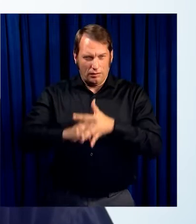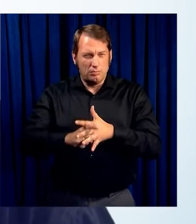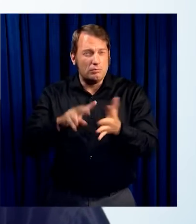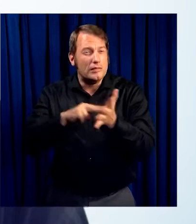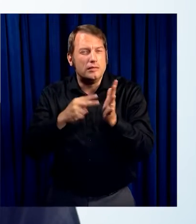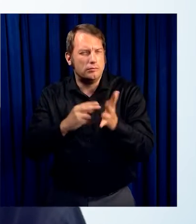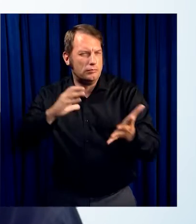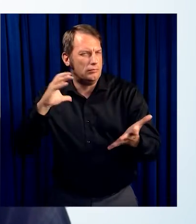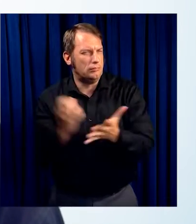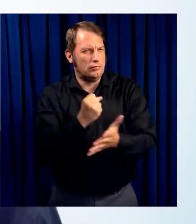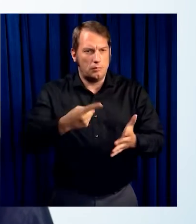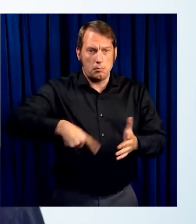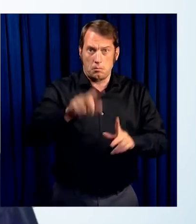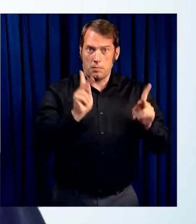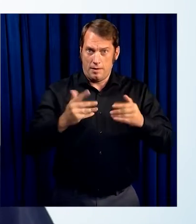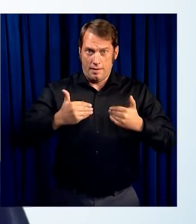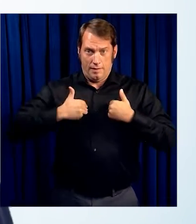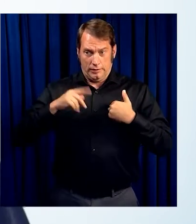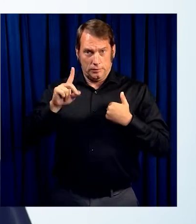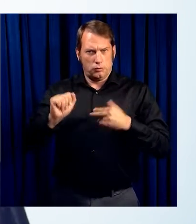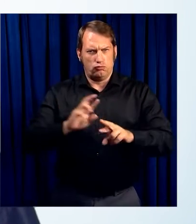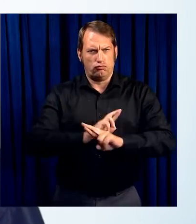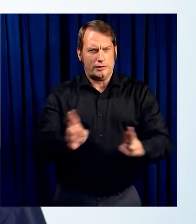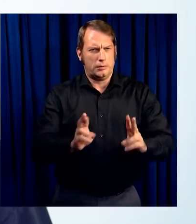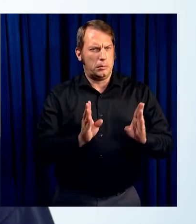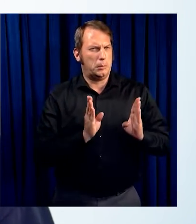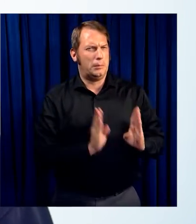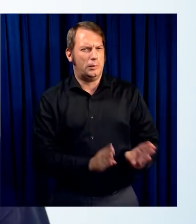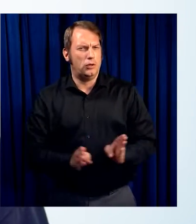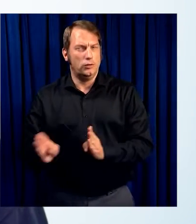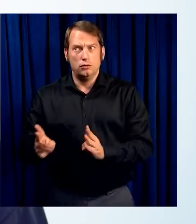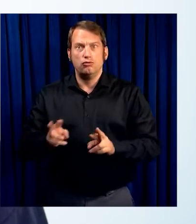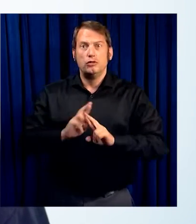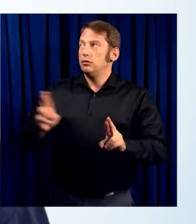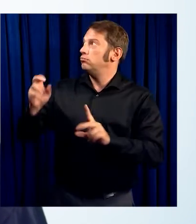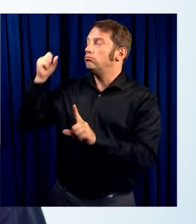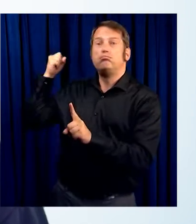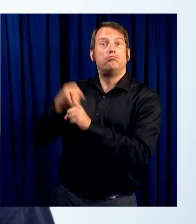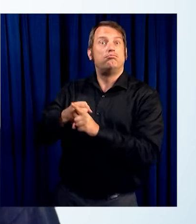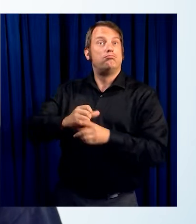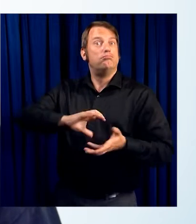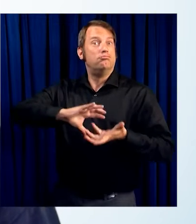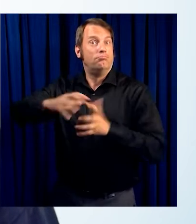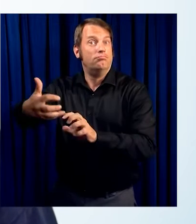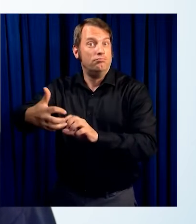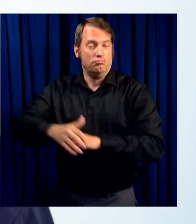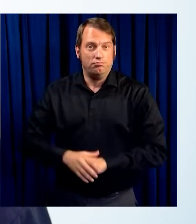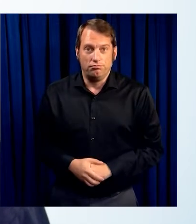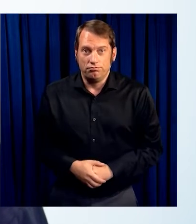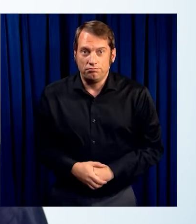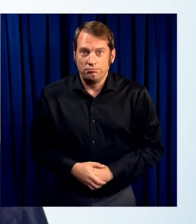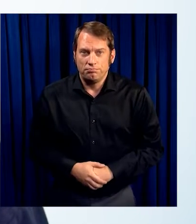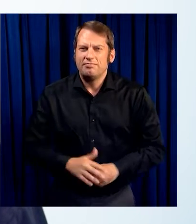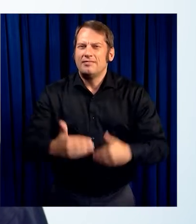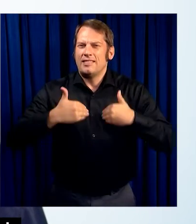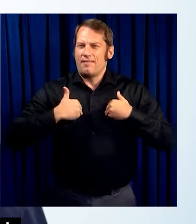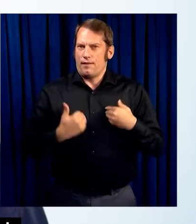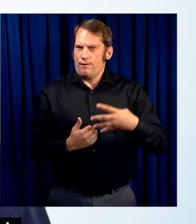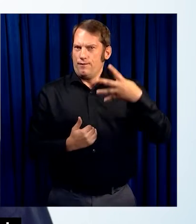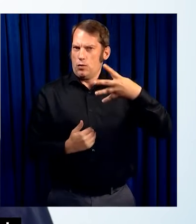to prepare so they're ready when a disaster happens. There are four steps you can take to be prepared for disasters.